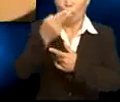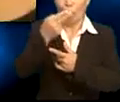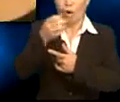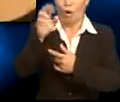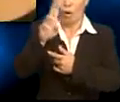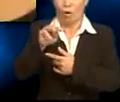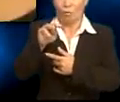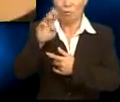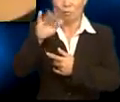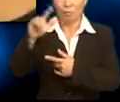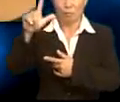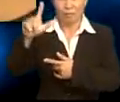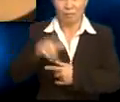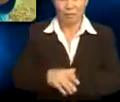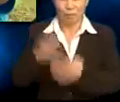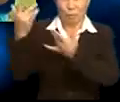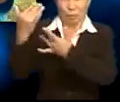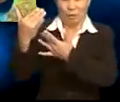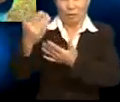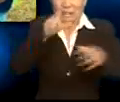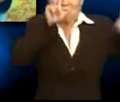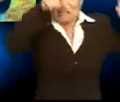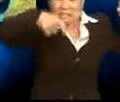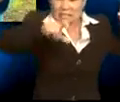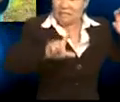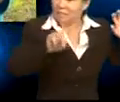No, wait a minute. An eagle.